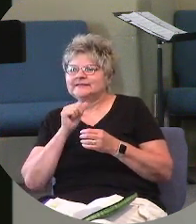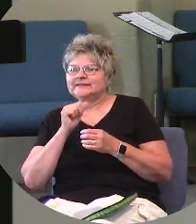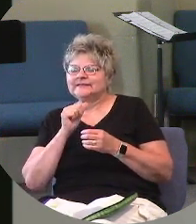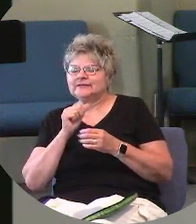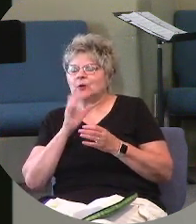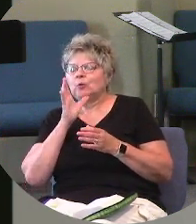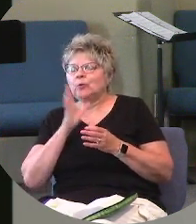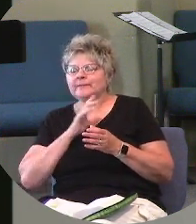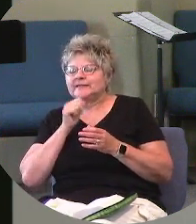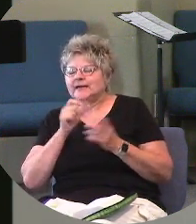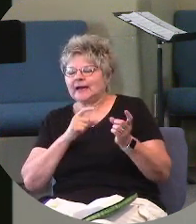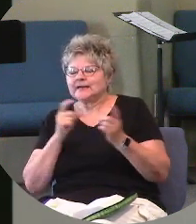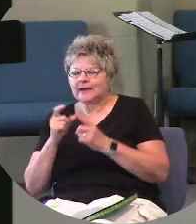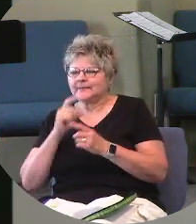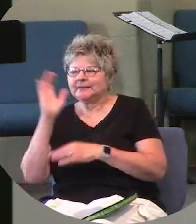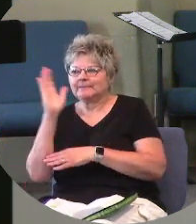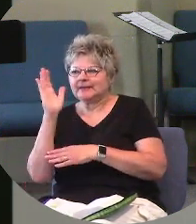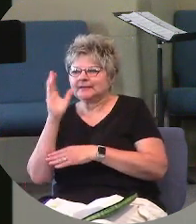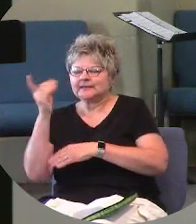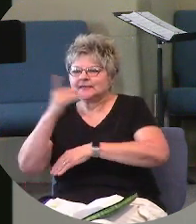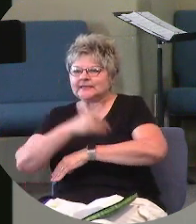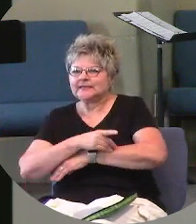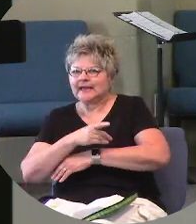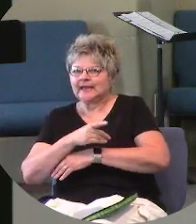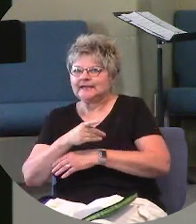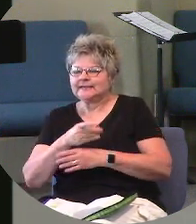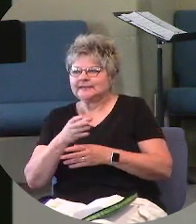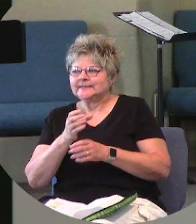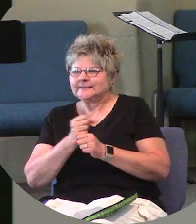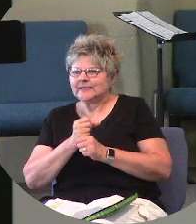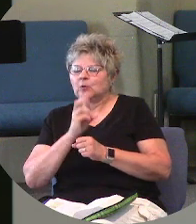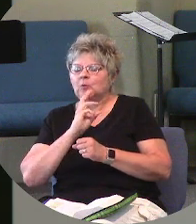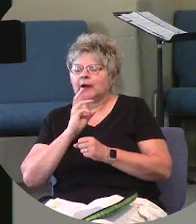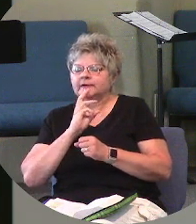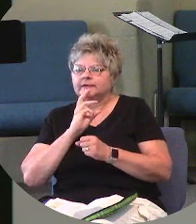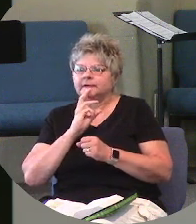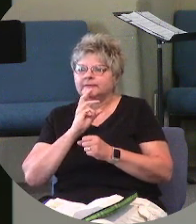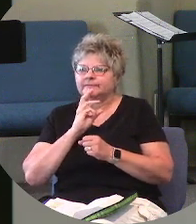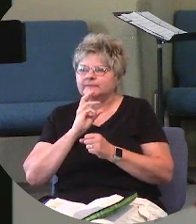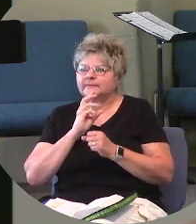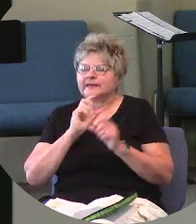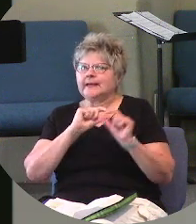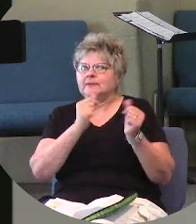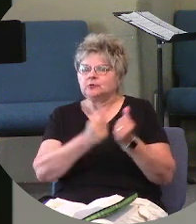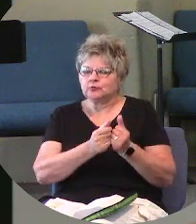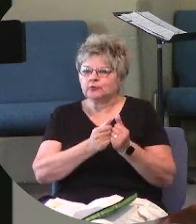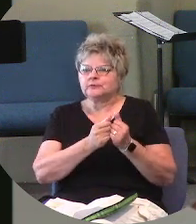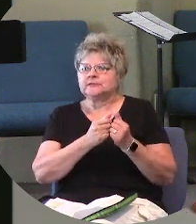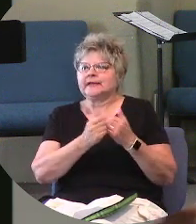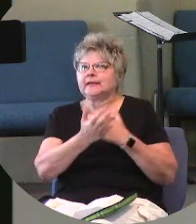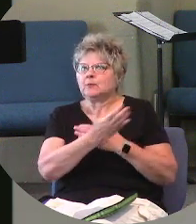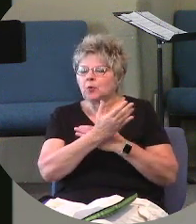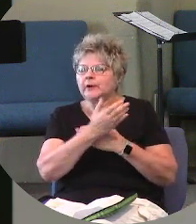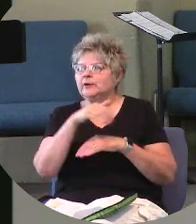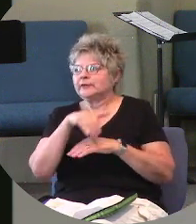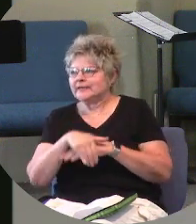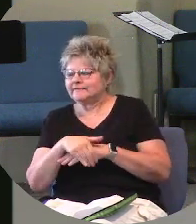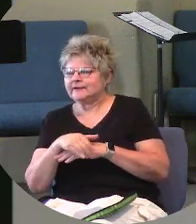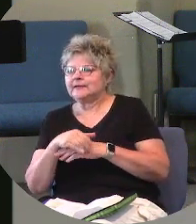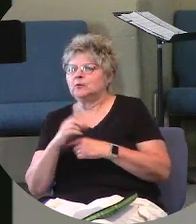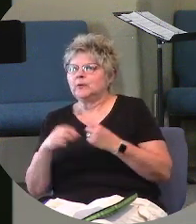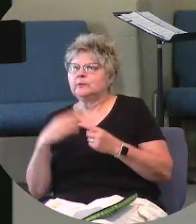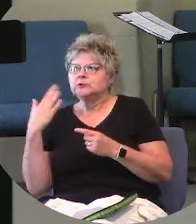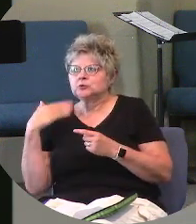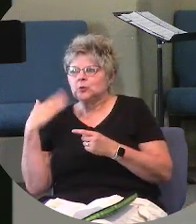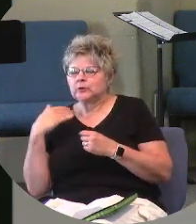middle of the day to draw water, as I mentioned last week, they came in the morning. They usually came in groups or they came in the evening when it had cooled off some.